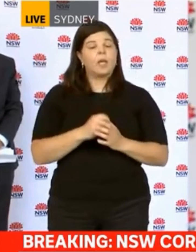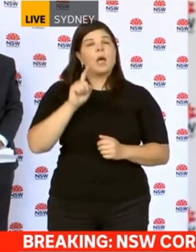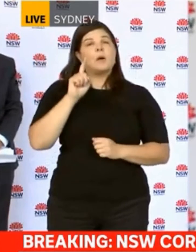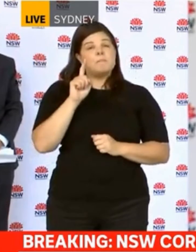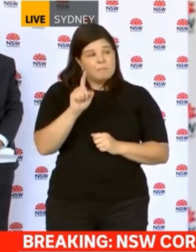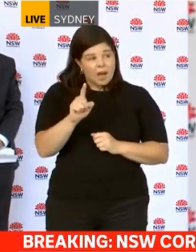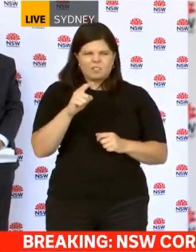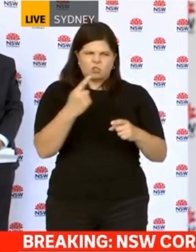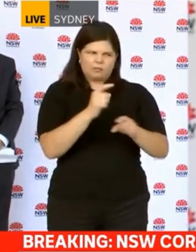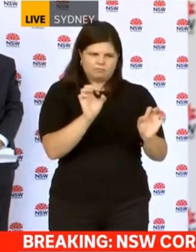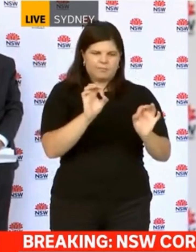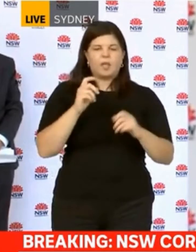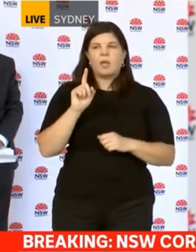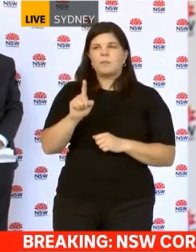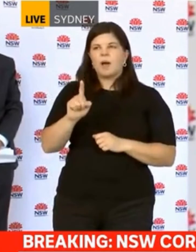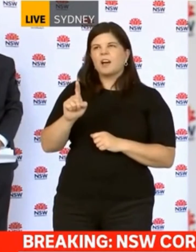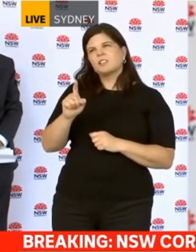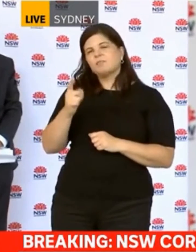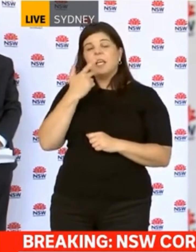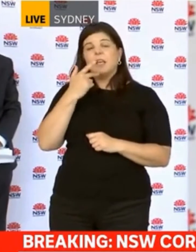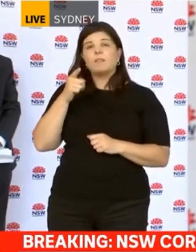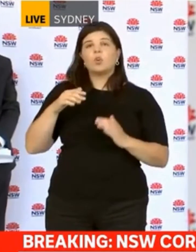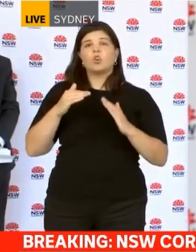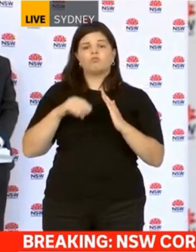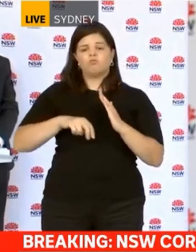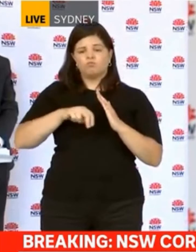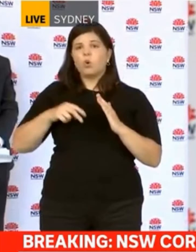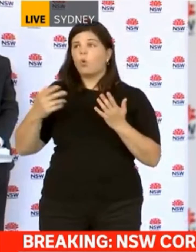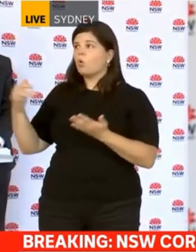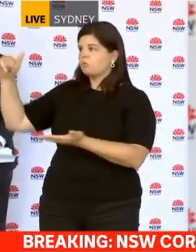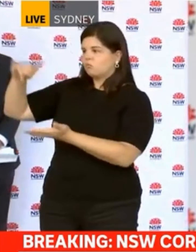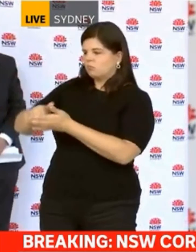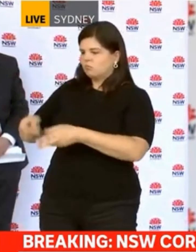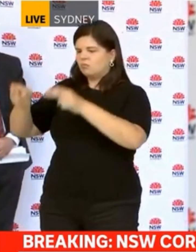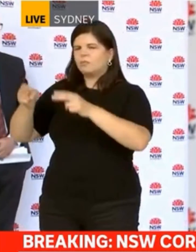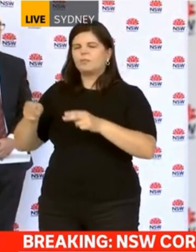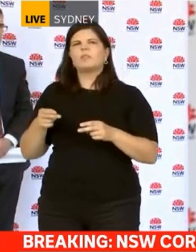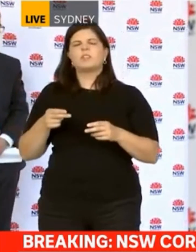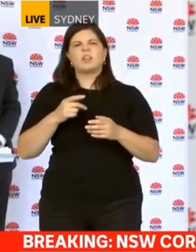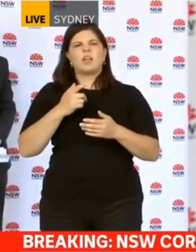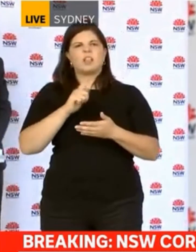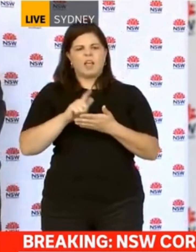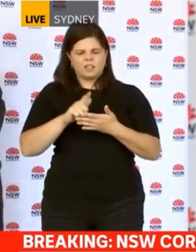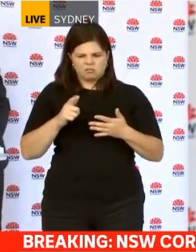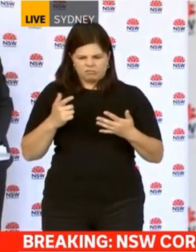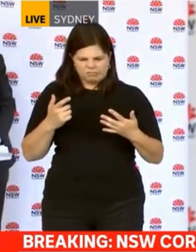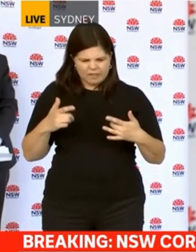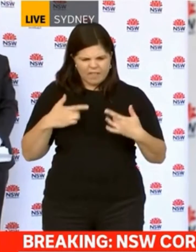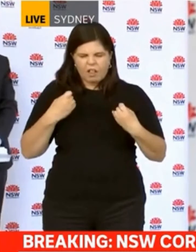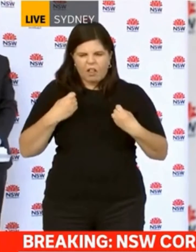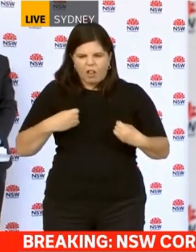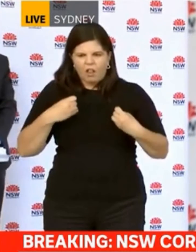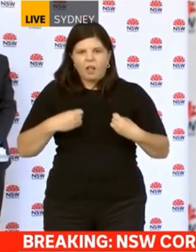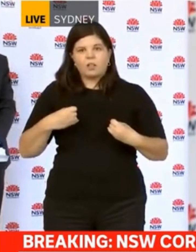quarantine and you have the onset of symptoms from one of these more virulent strains, one of these more contagious